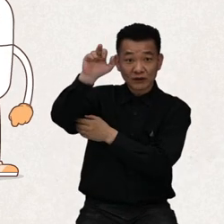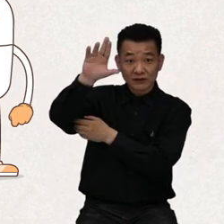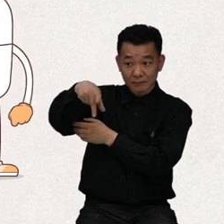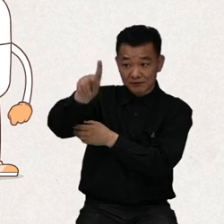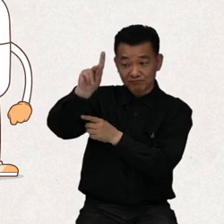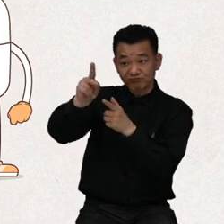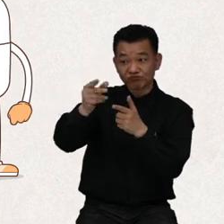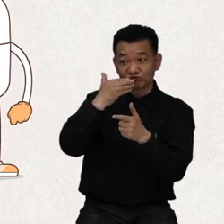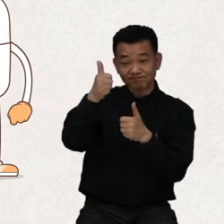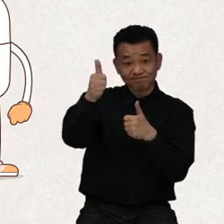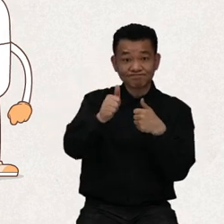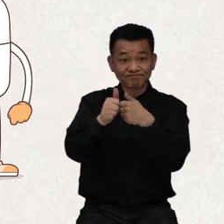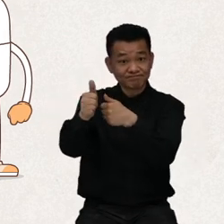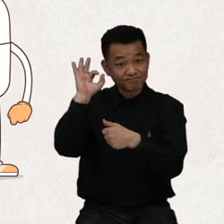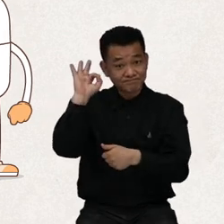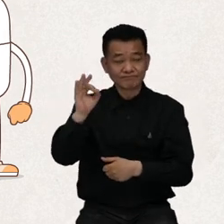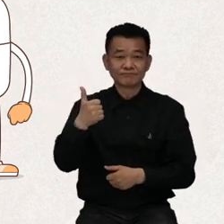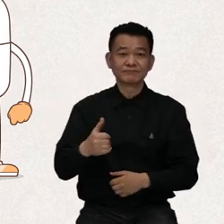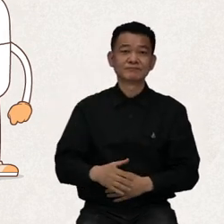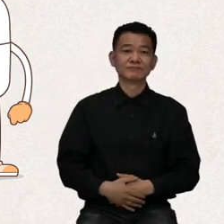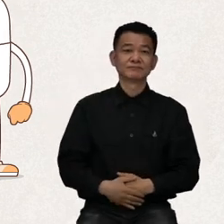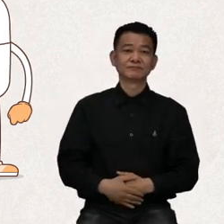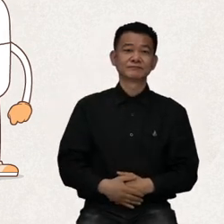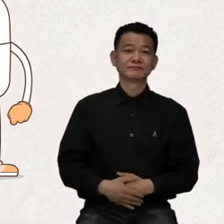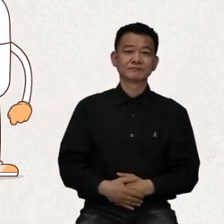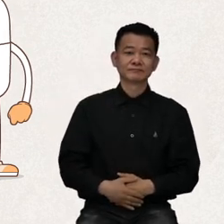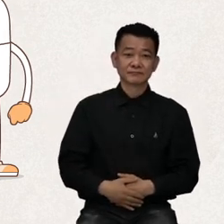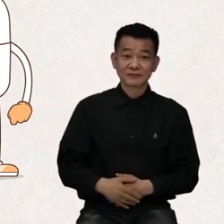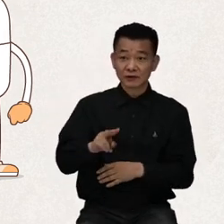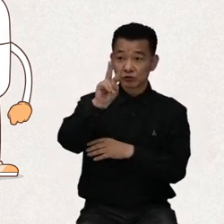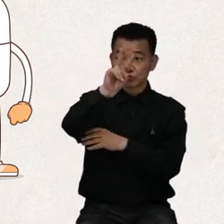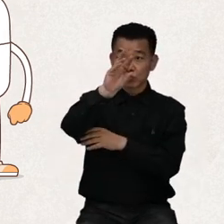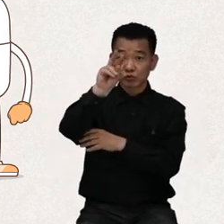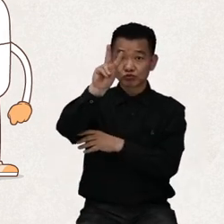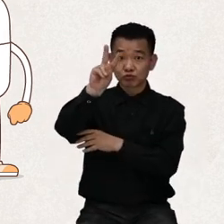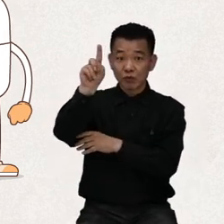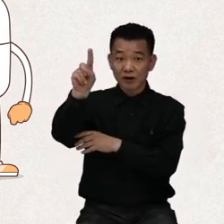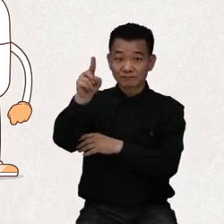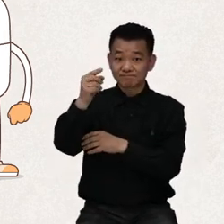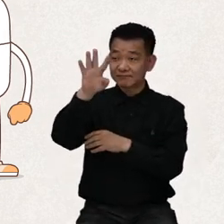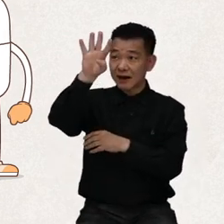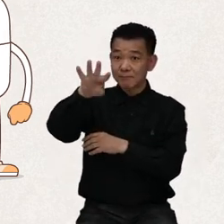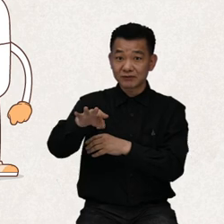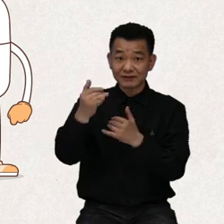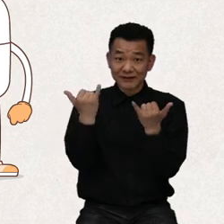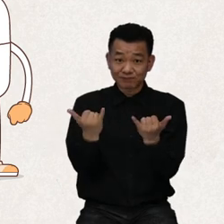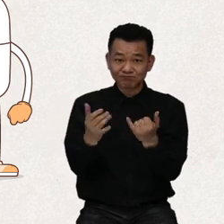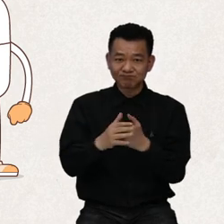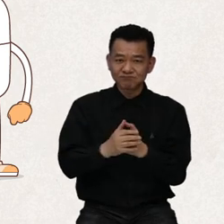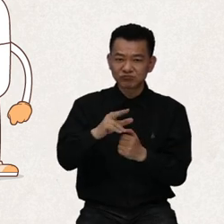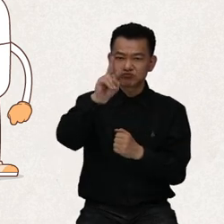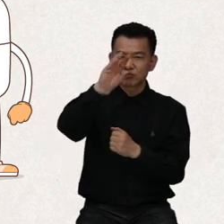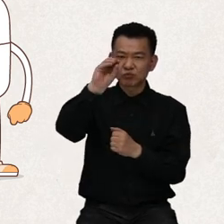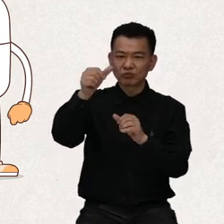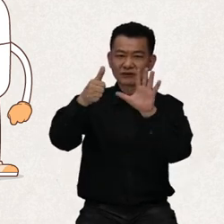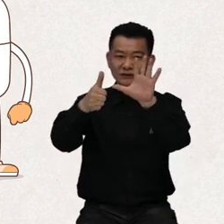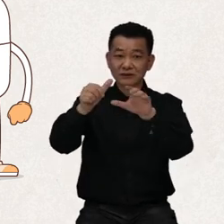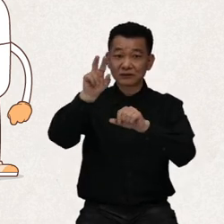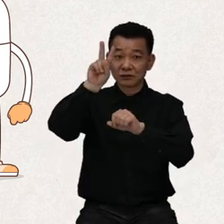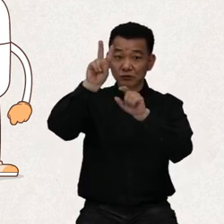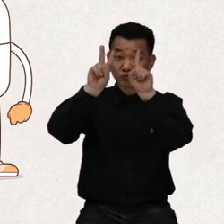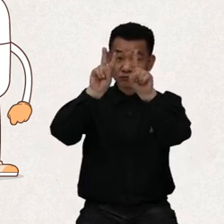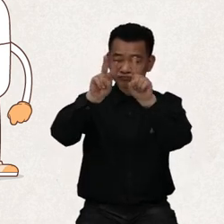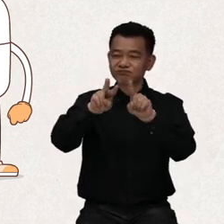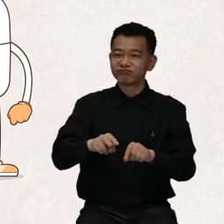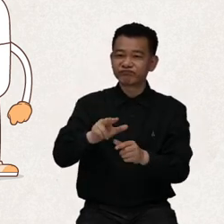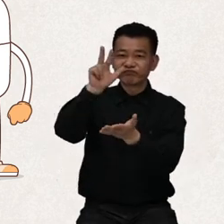Convention. I agree. As of April 2021, the UN Convention on the Rights of Persons with